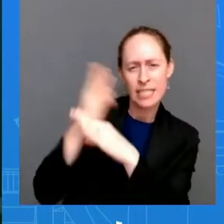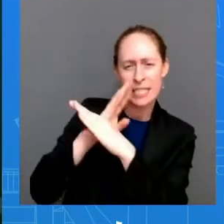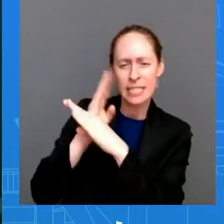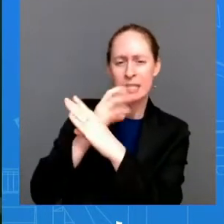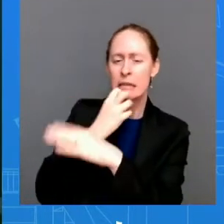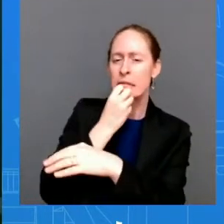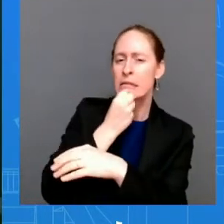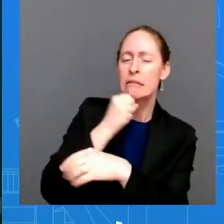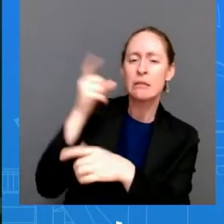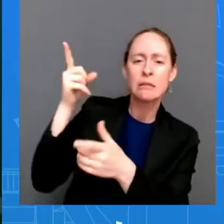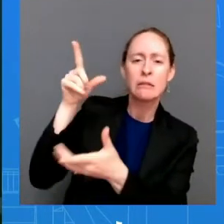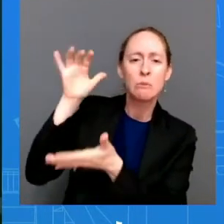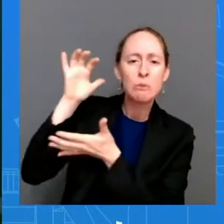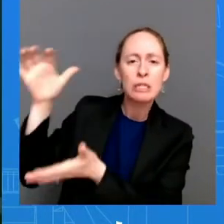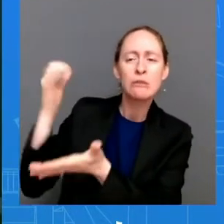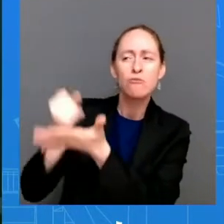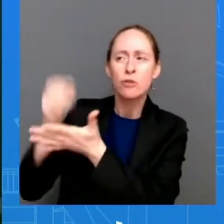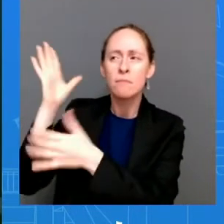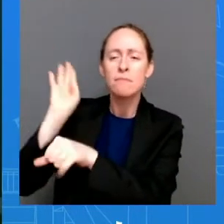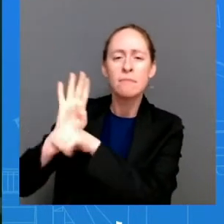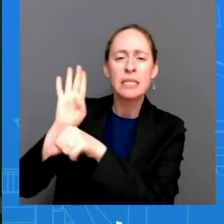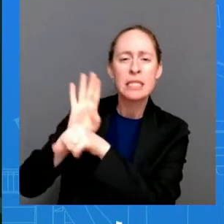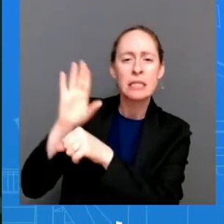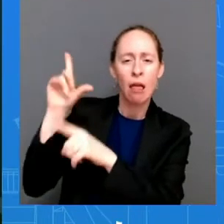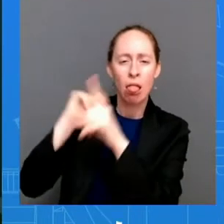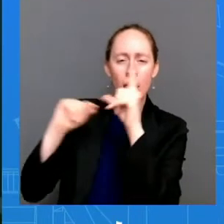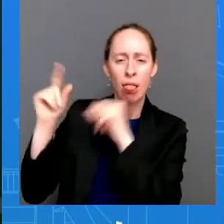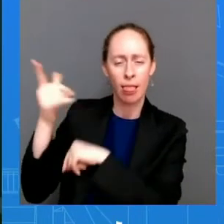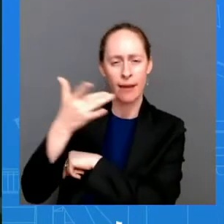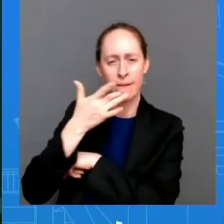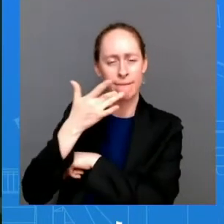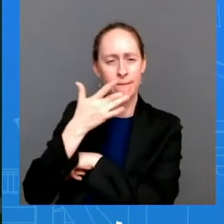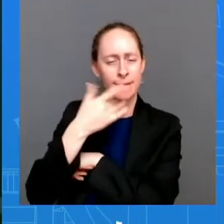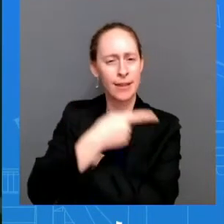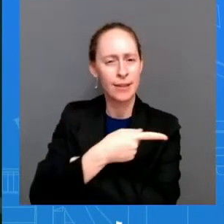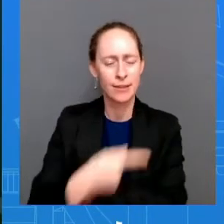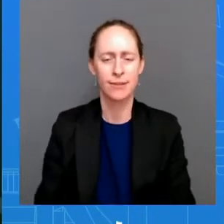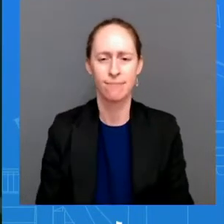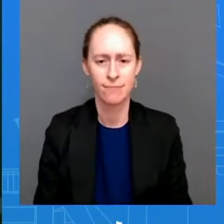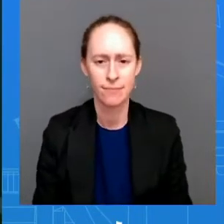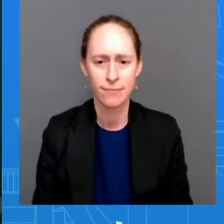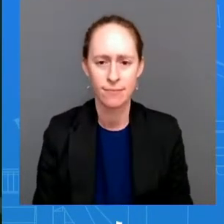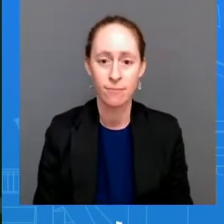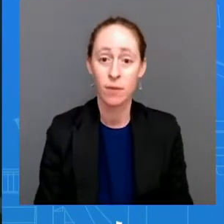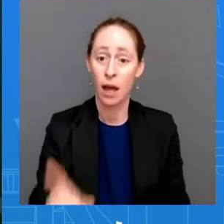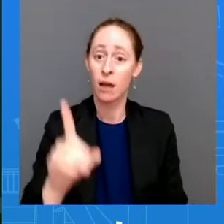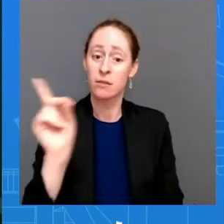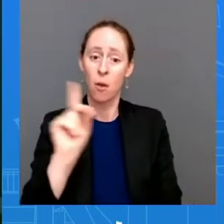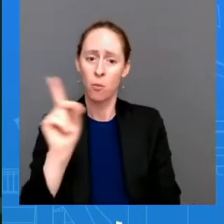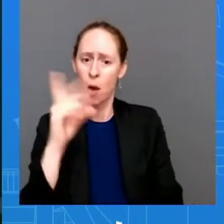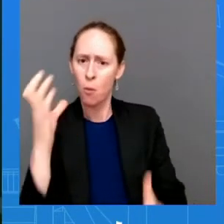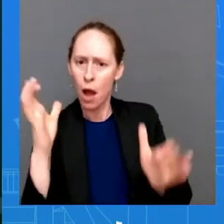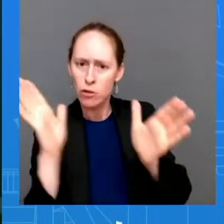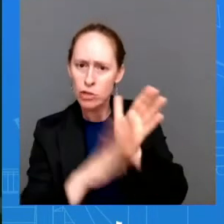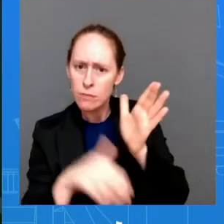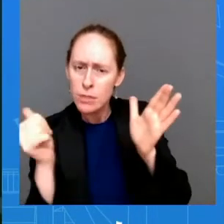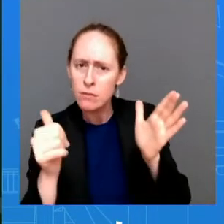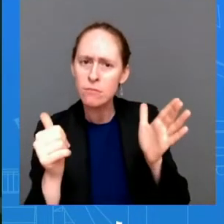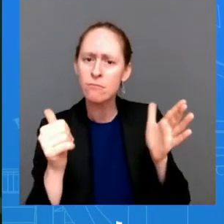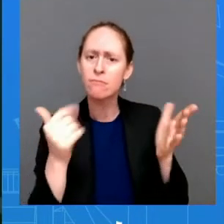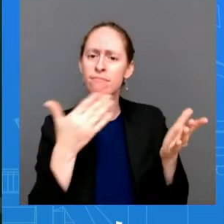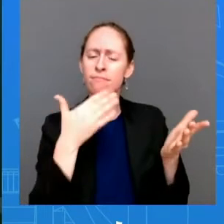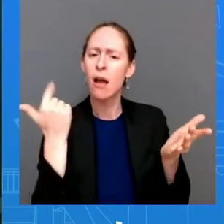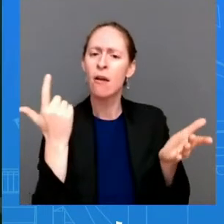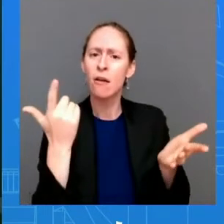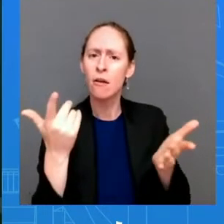democrats want to lower your prescription drug and health care costs republicans want to put medicare and social security on the chopping